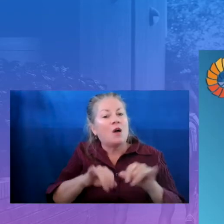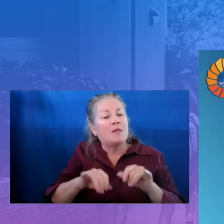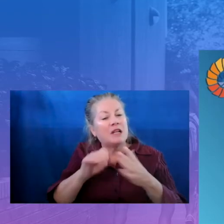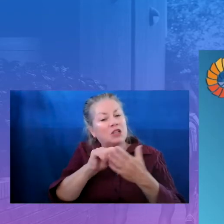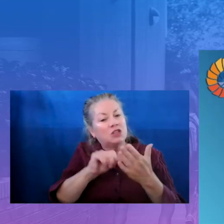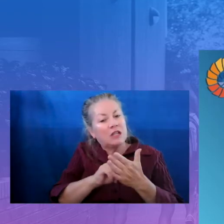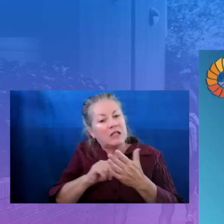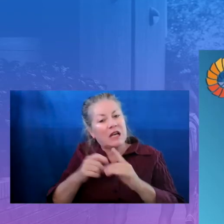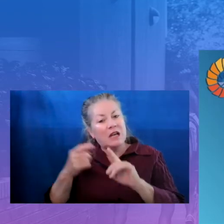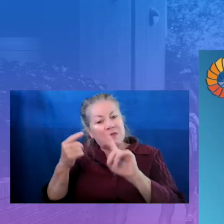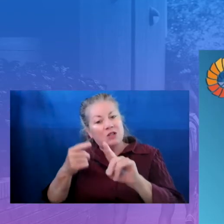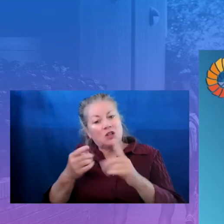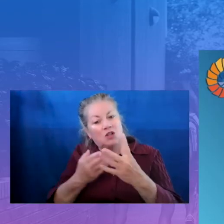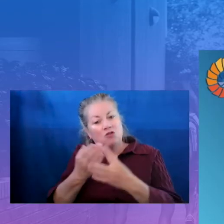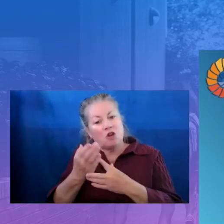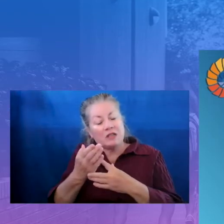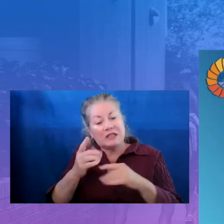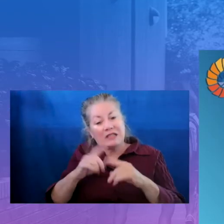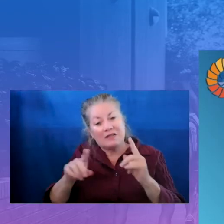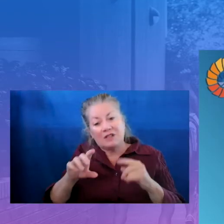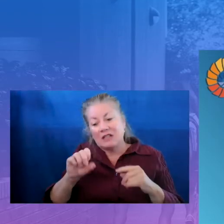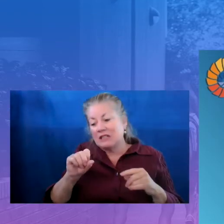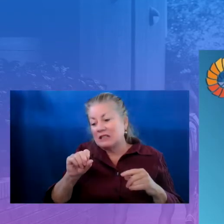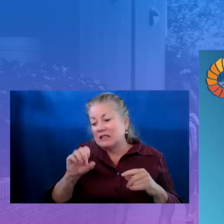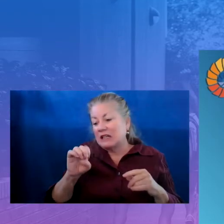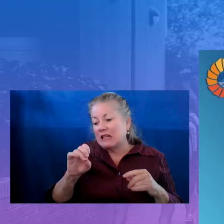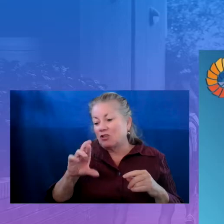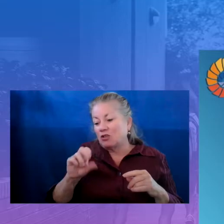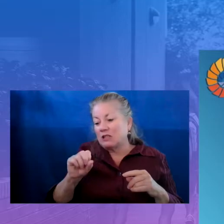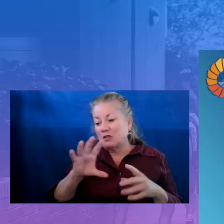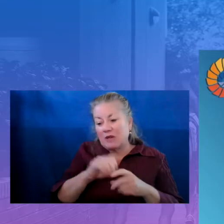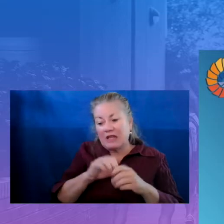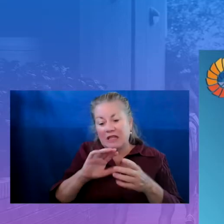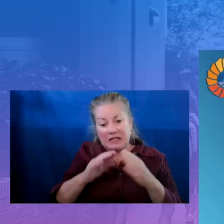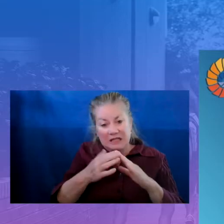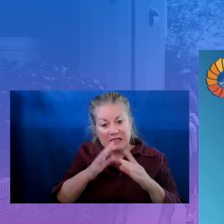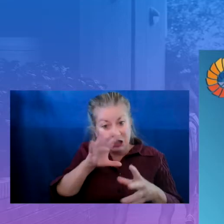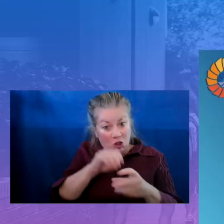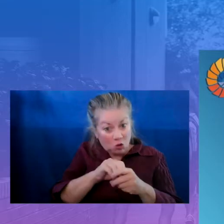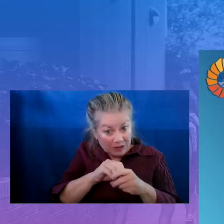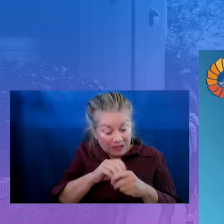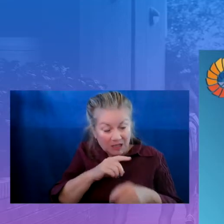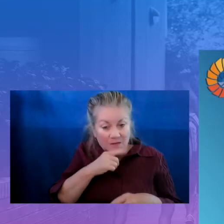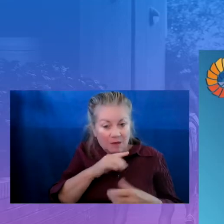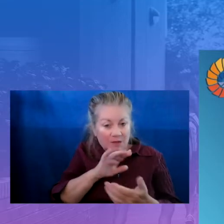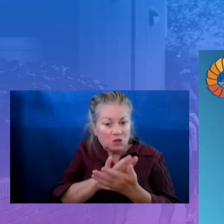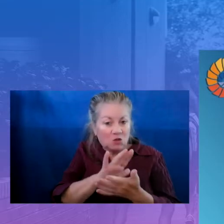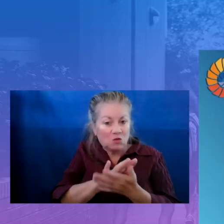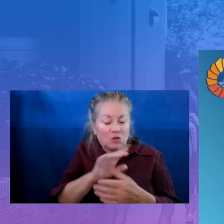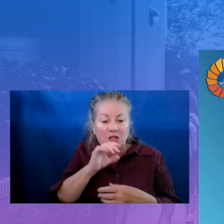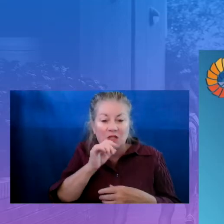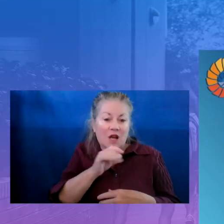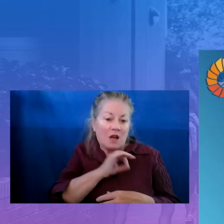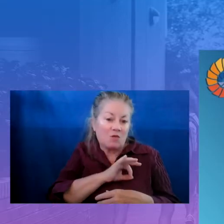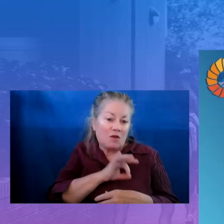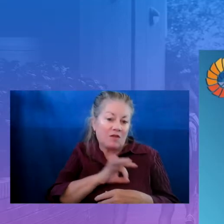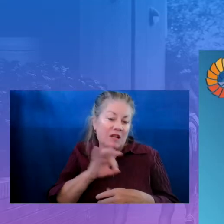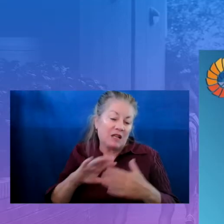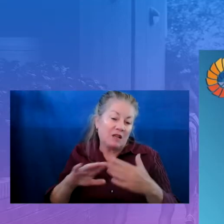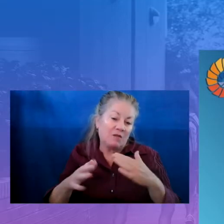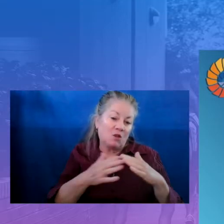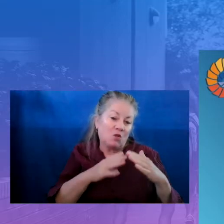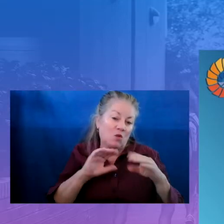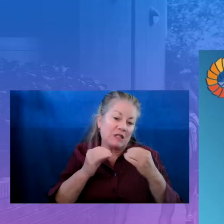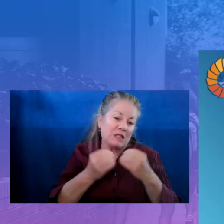the different sectors within the city, obviously including the public schools, our nonprofit and community organizations, the city,